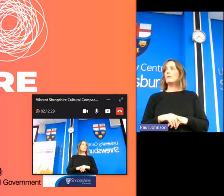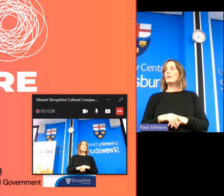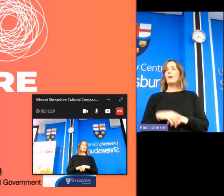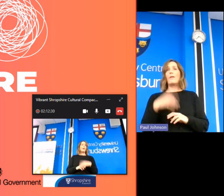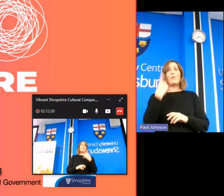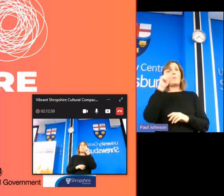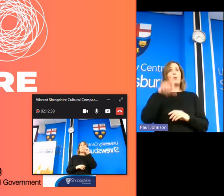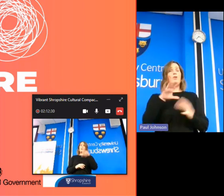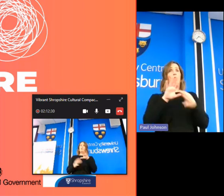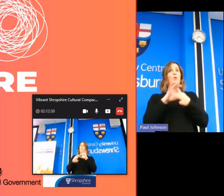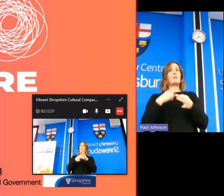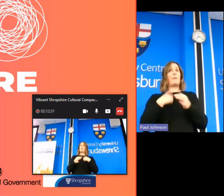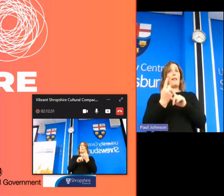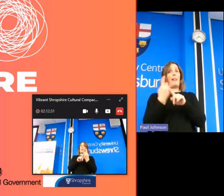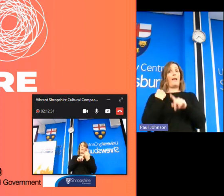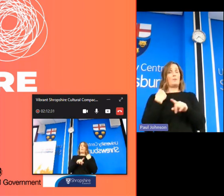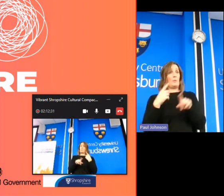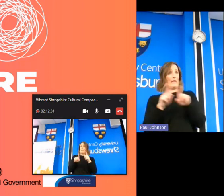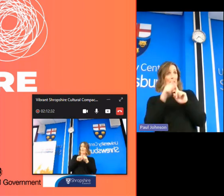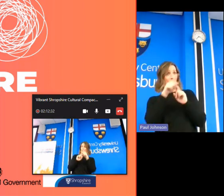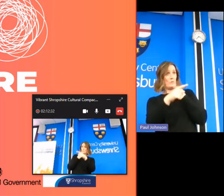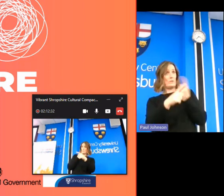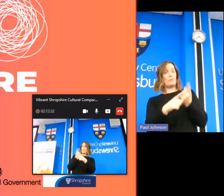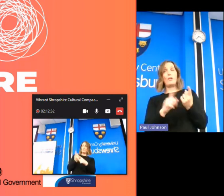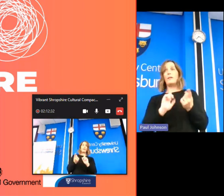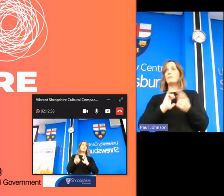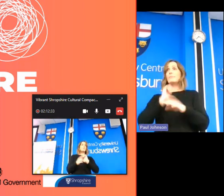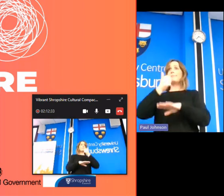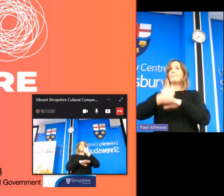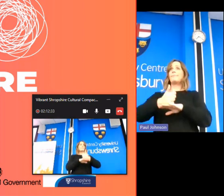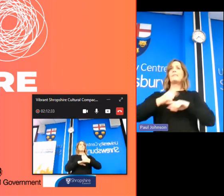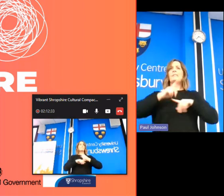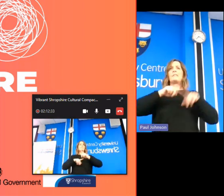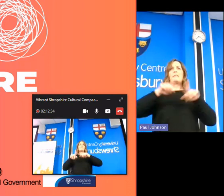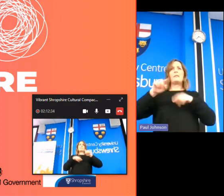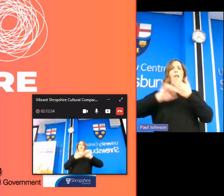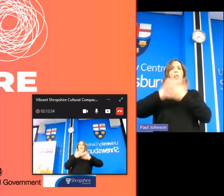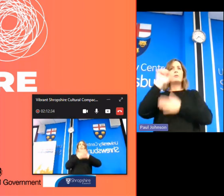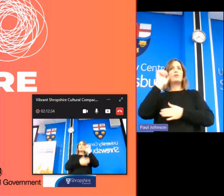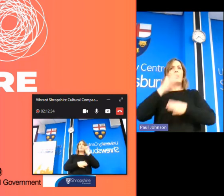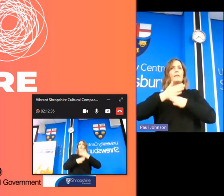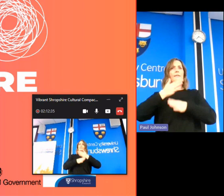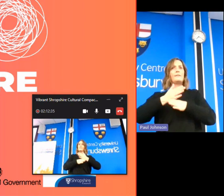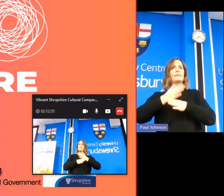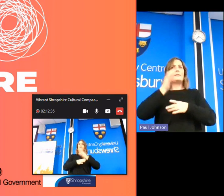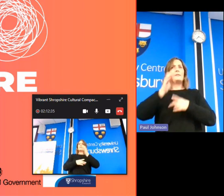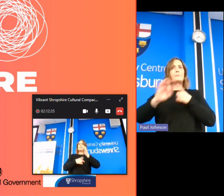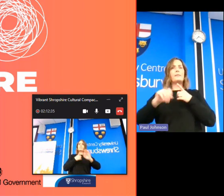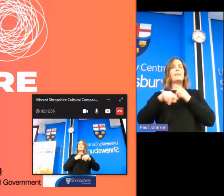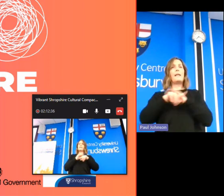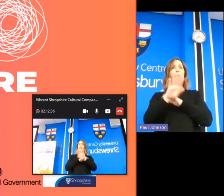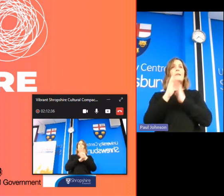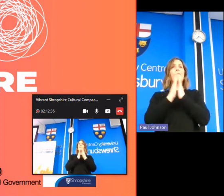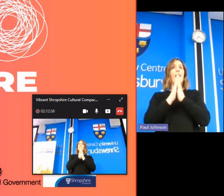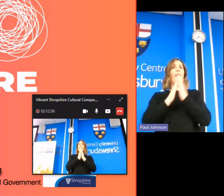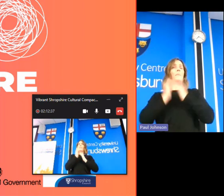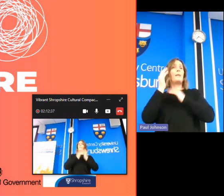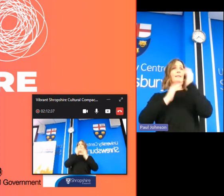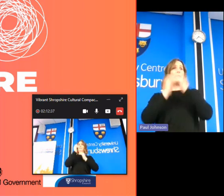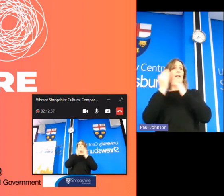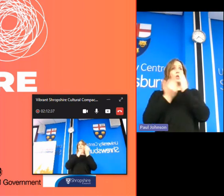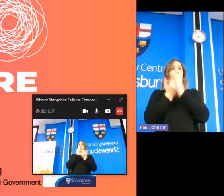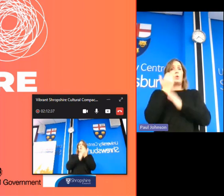me last week who's doing exactly as you suggest is putting on a variety of uh of cultural activities specifically in play and fielding so it's a new